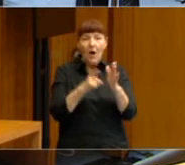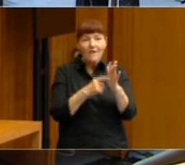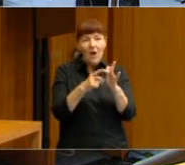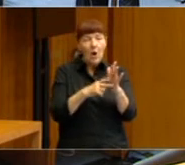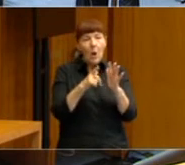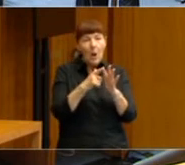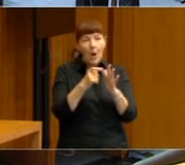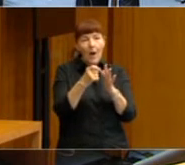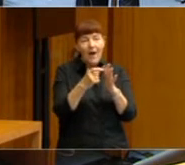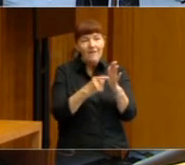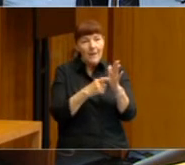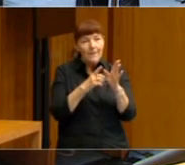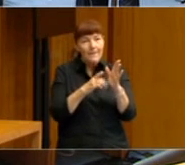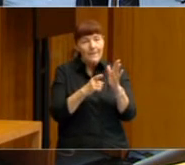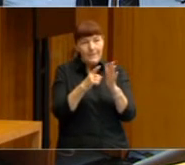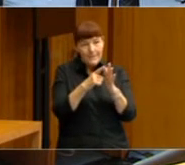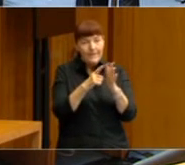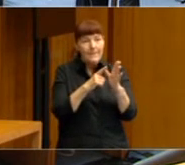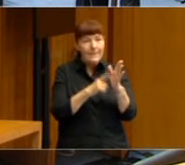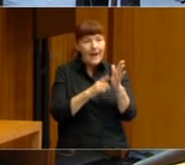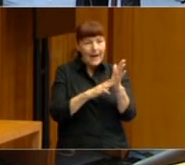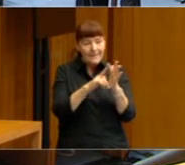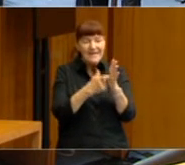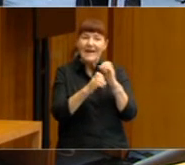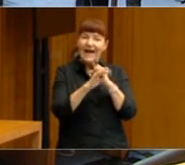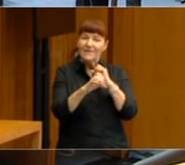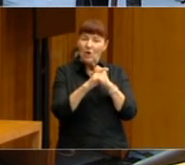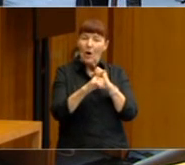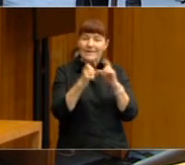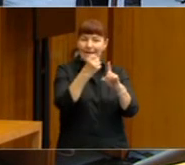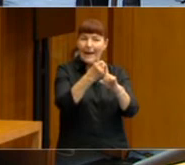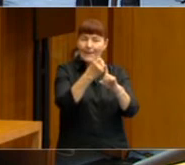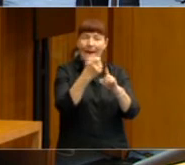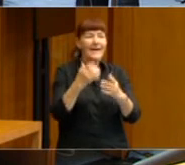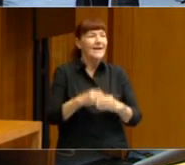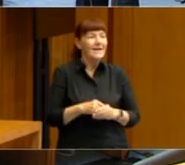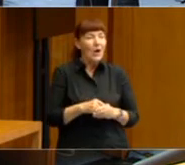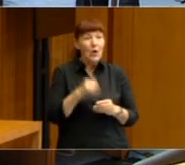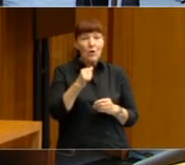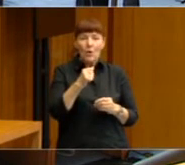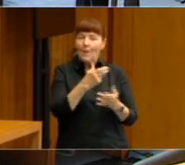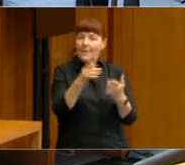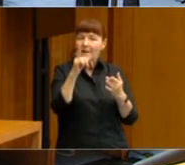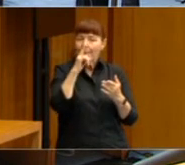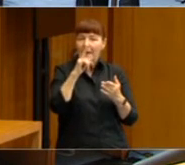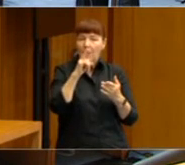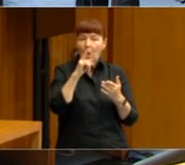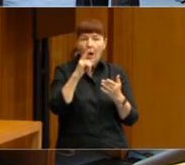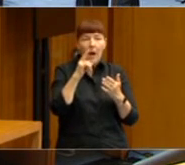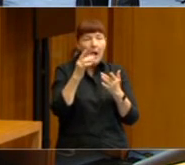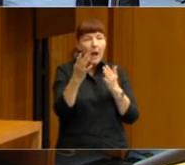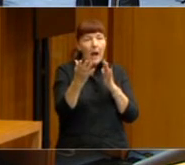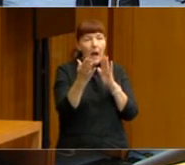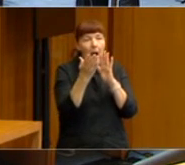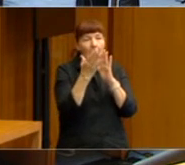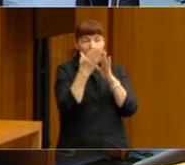campaign. I noted that you said that increasing numbers of people make up their mind at the last moment, which would tend to